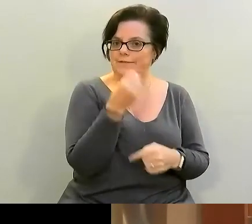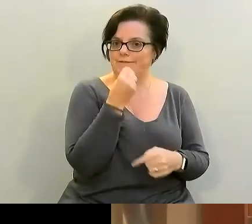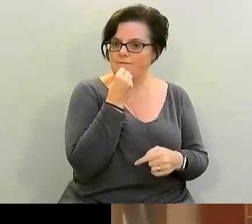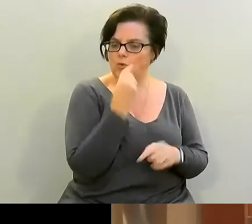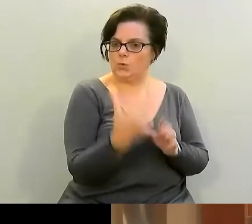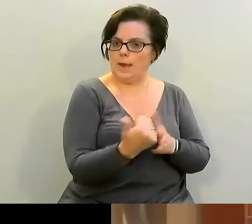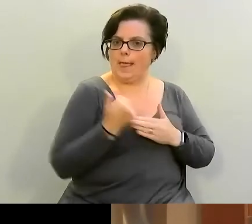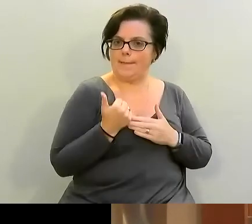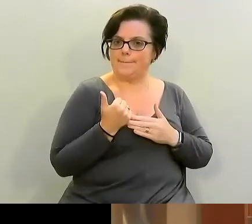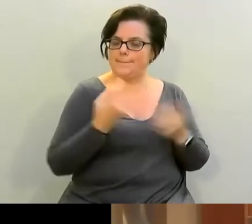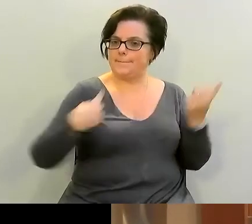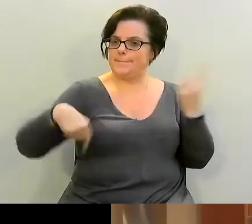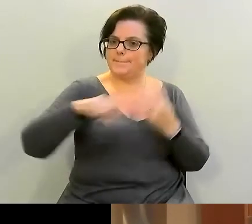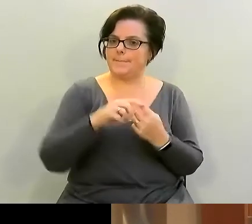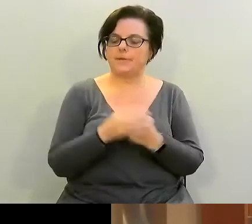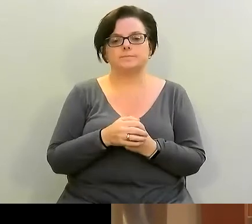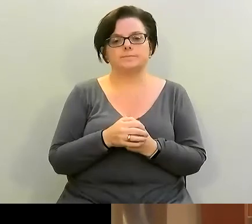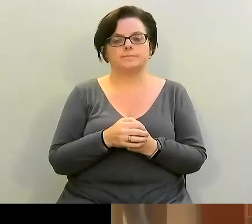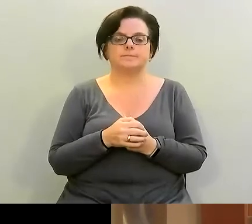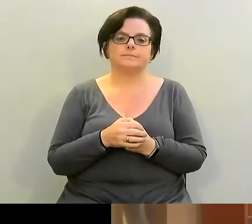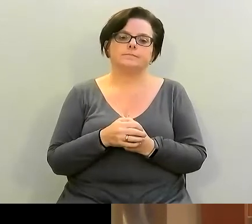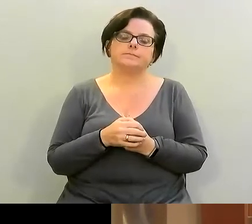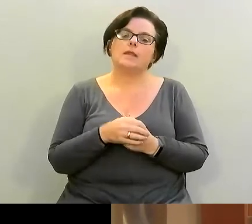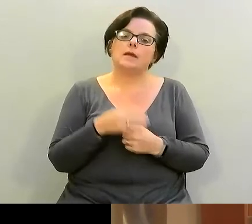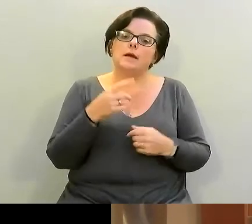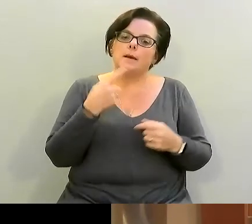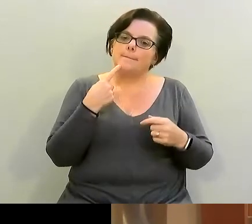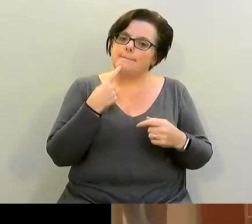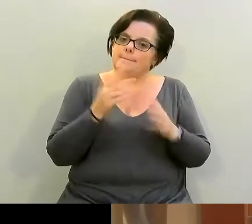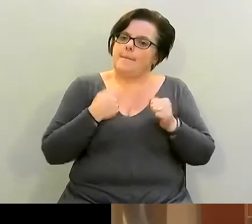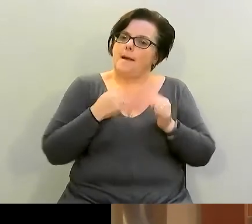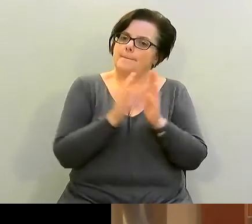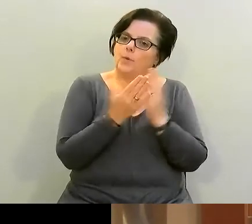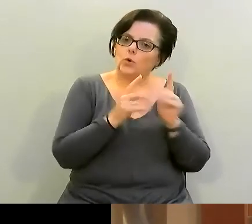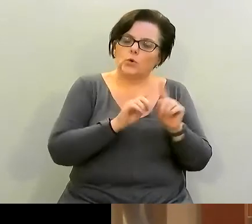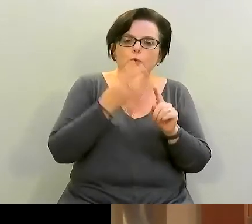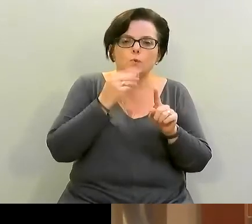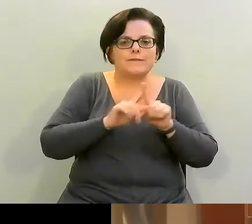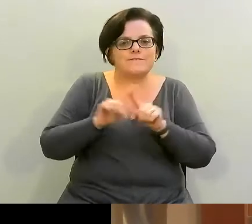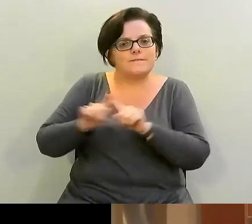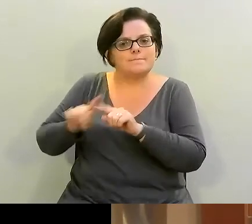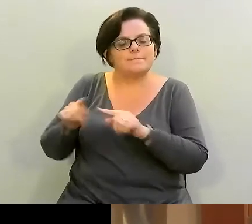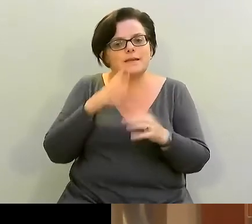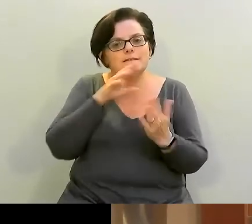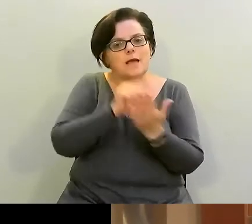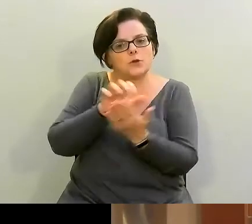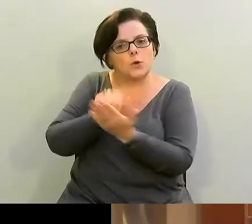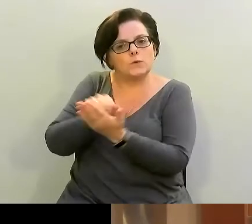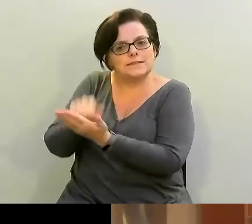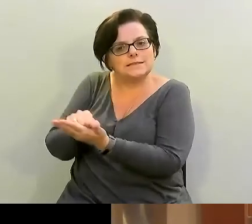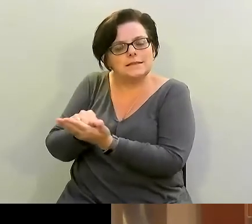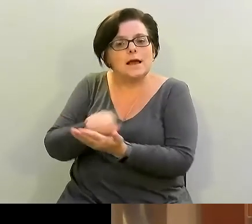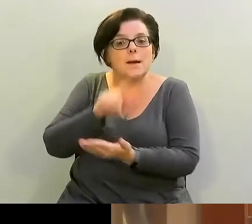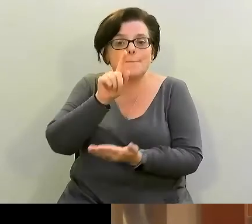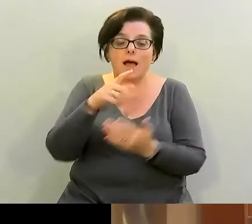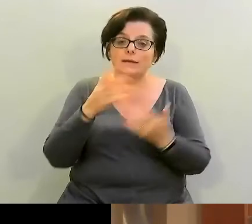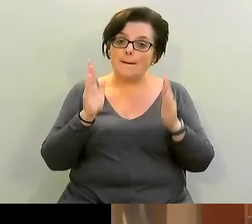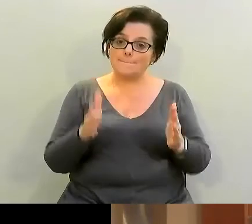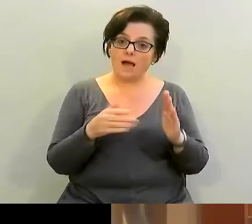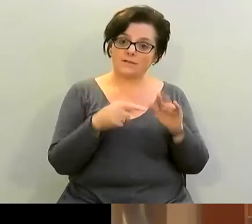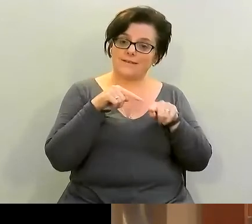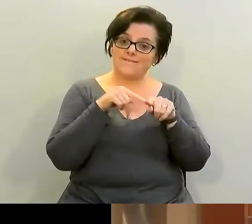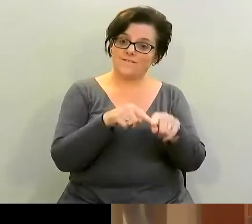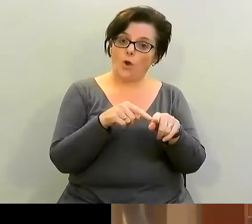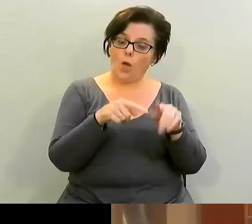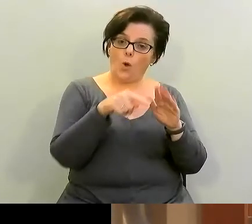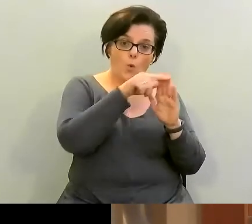my book is really based on different diagnoses but here's the thing you don't have to meet criteria for an illness to actually